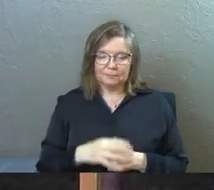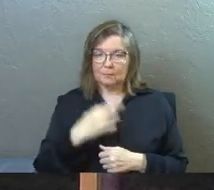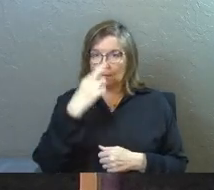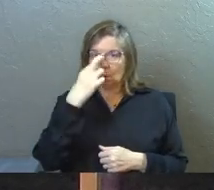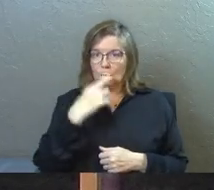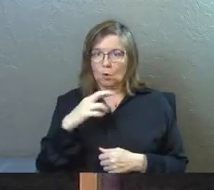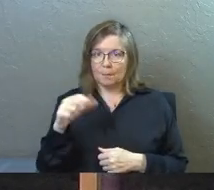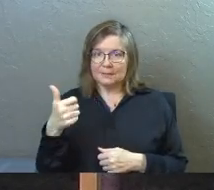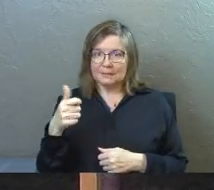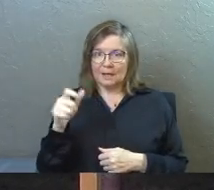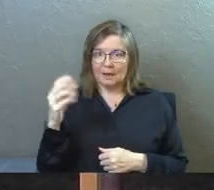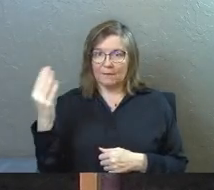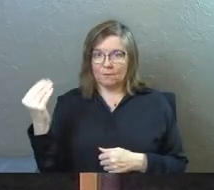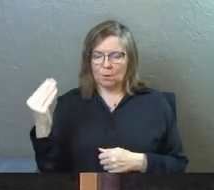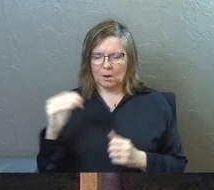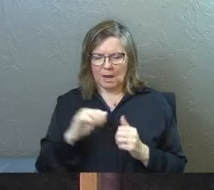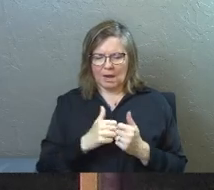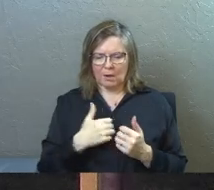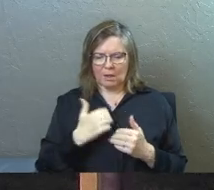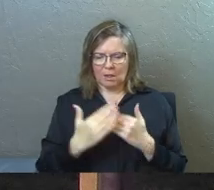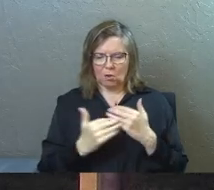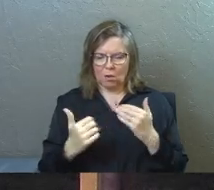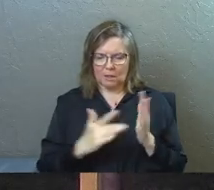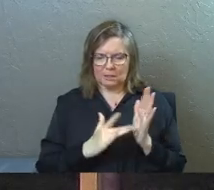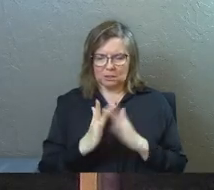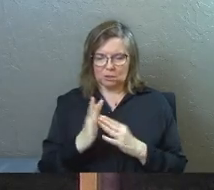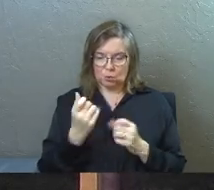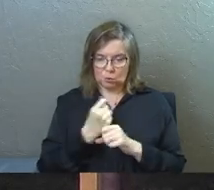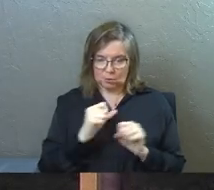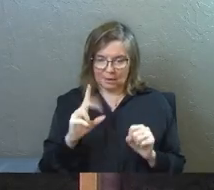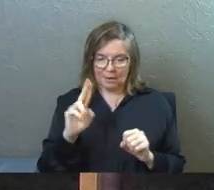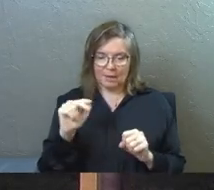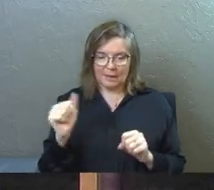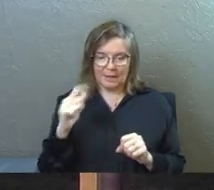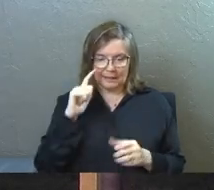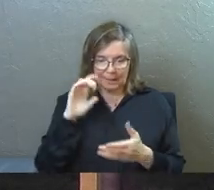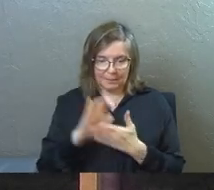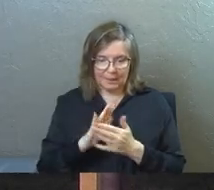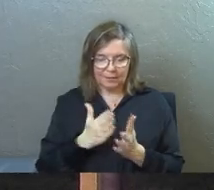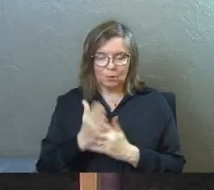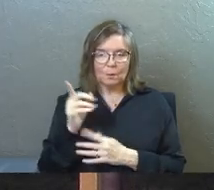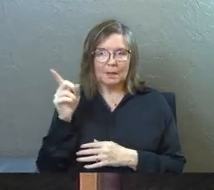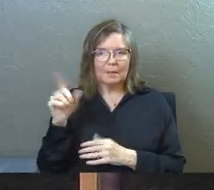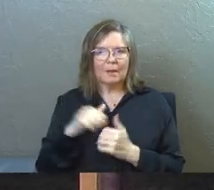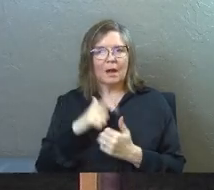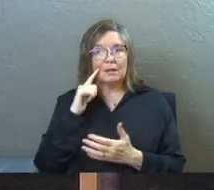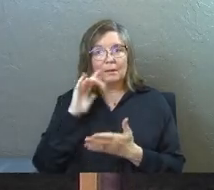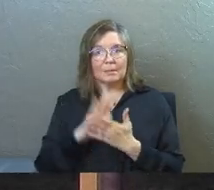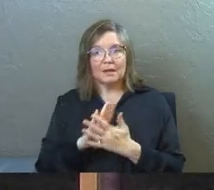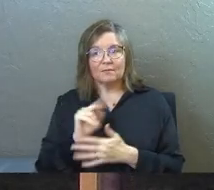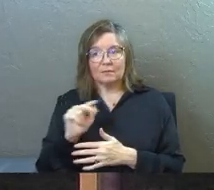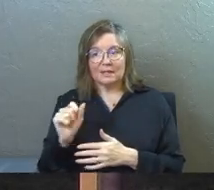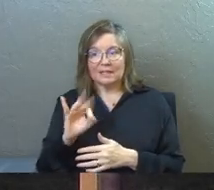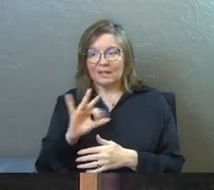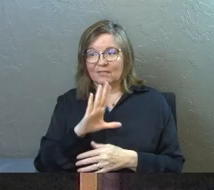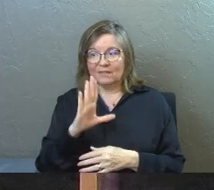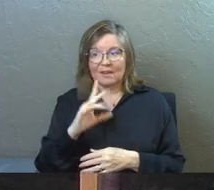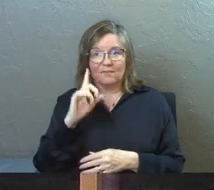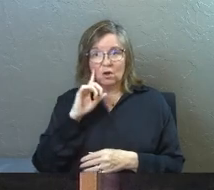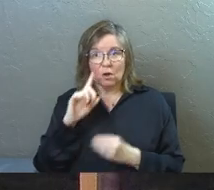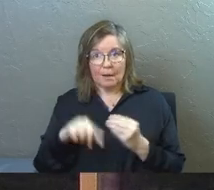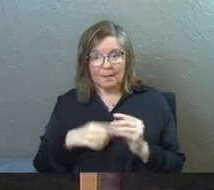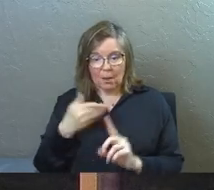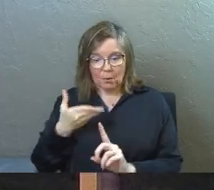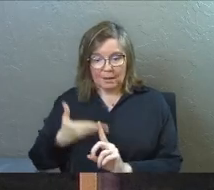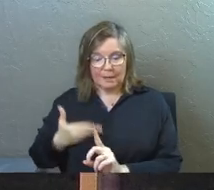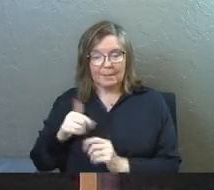Romans 10, 14. But how can they call on Jesus to save them unless they believe in him? And how can they believe in him if they have never heard